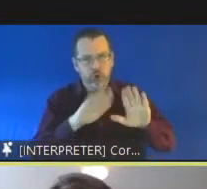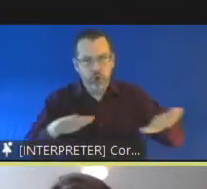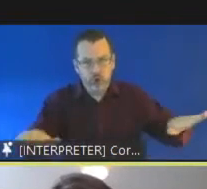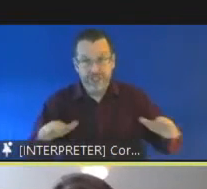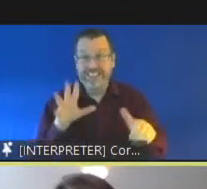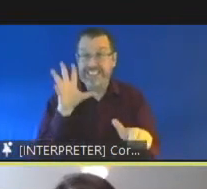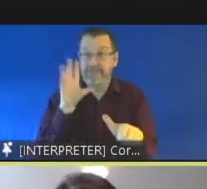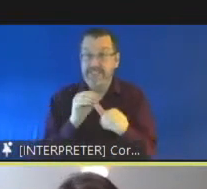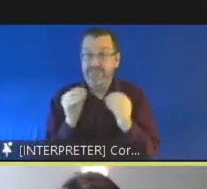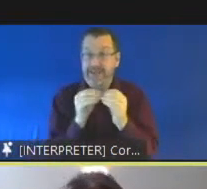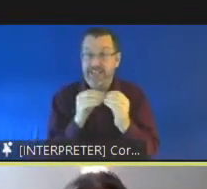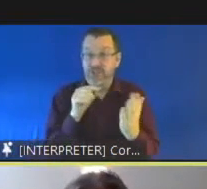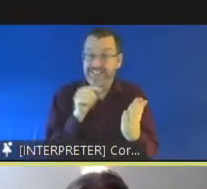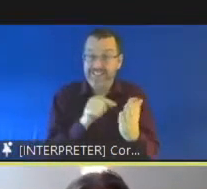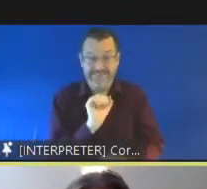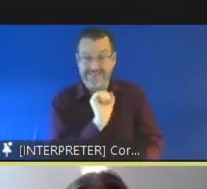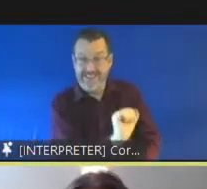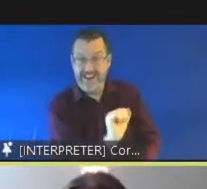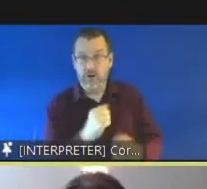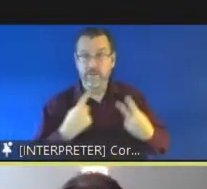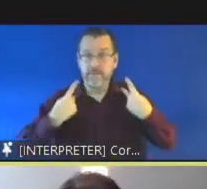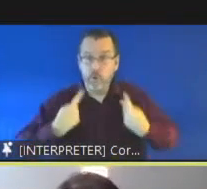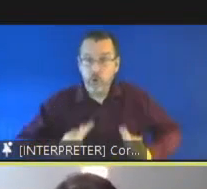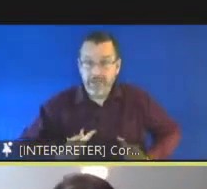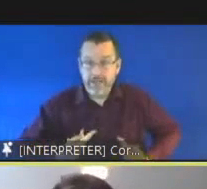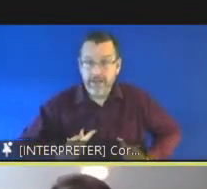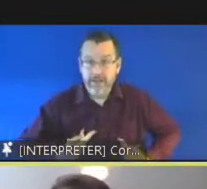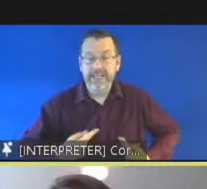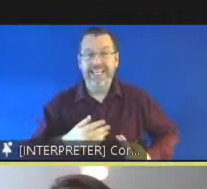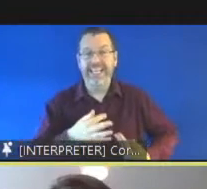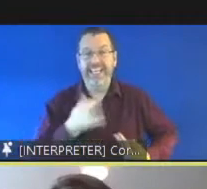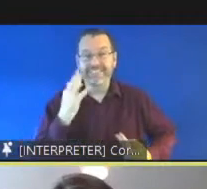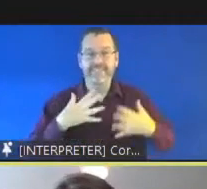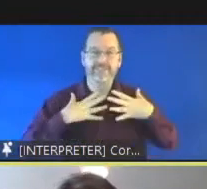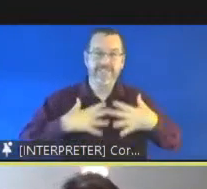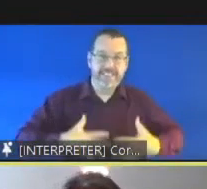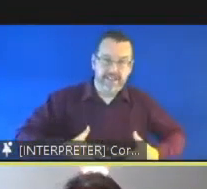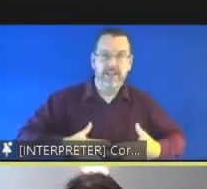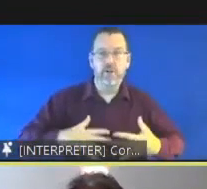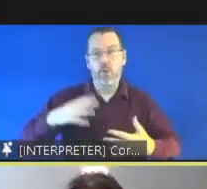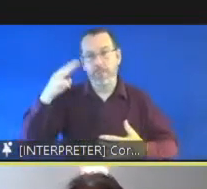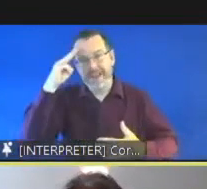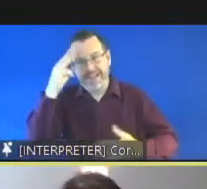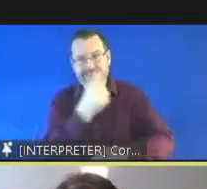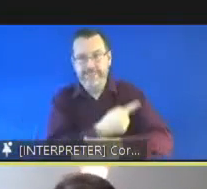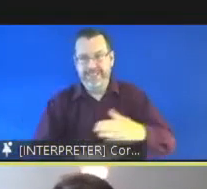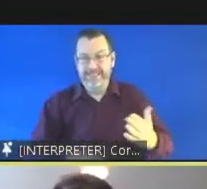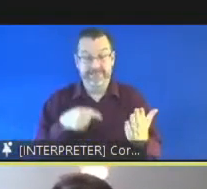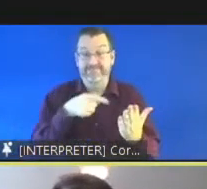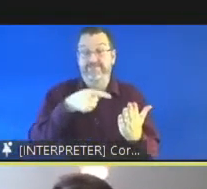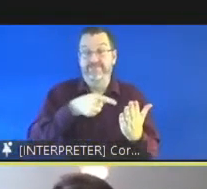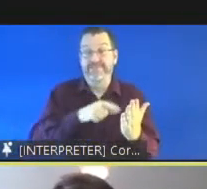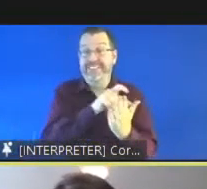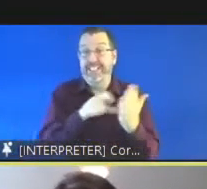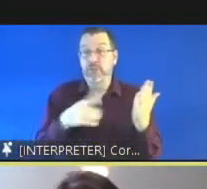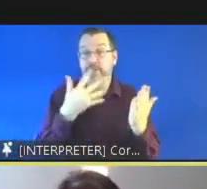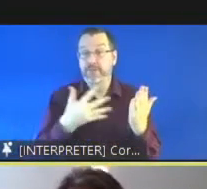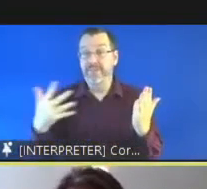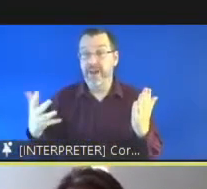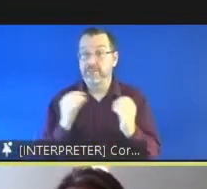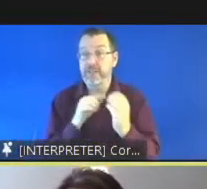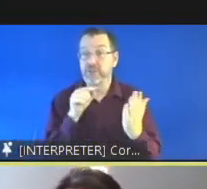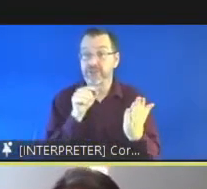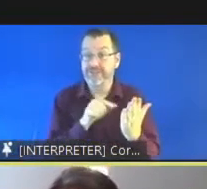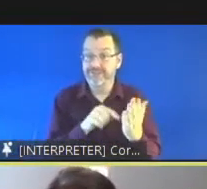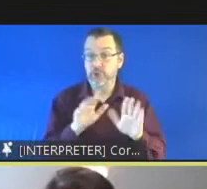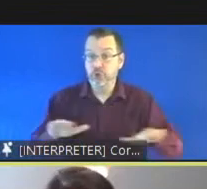to their vulnerability owing to uh physical and mental disability so it's important that it's there but it's um